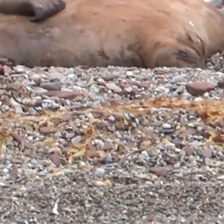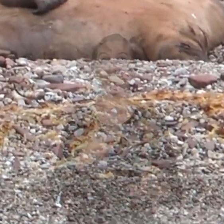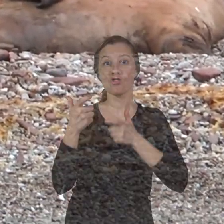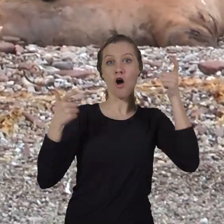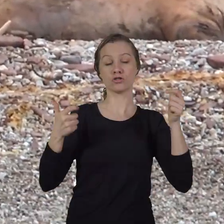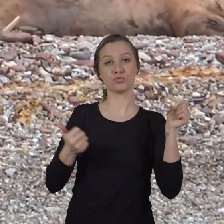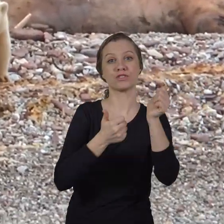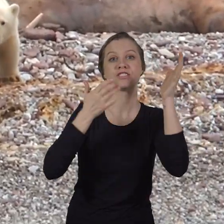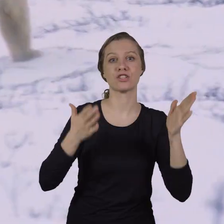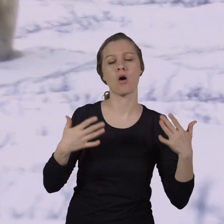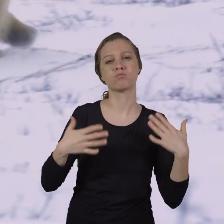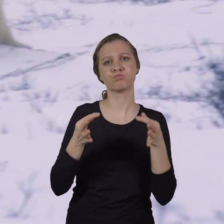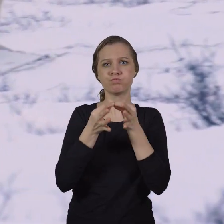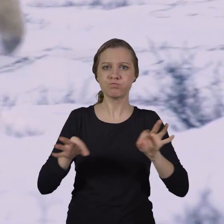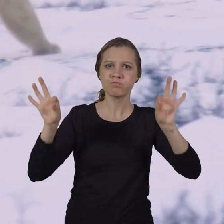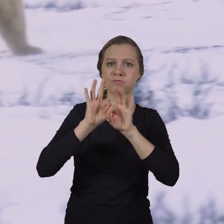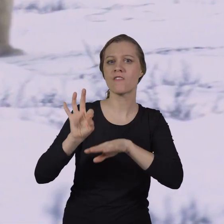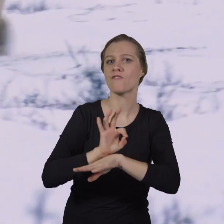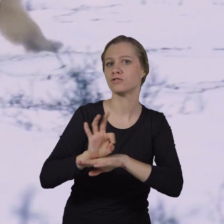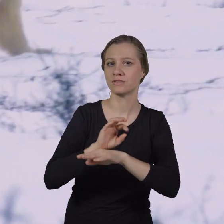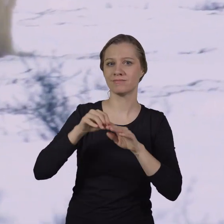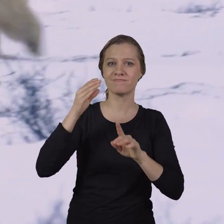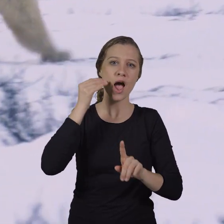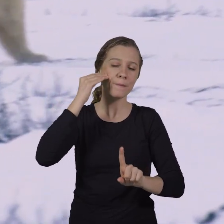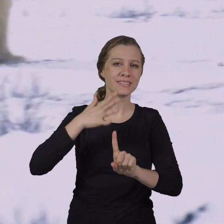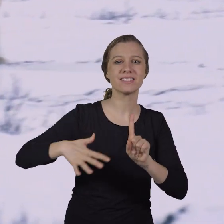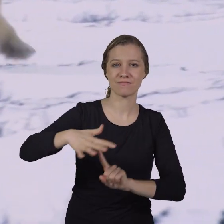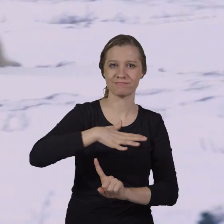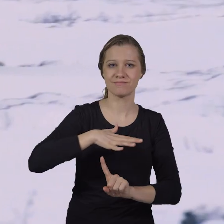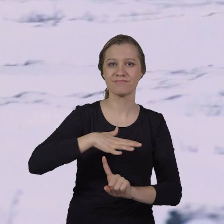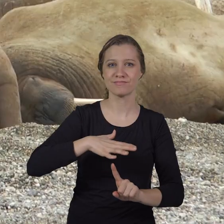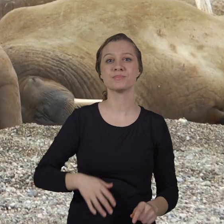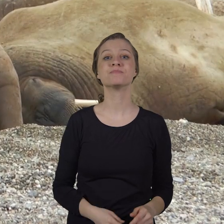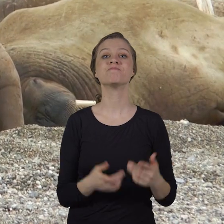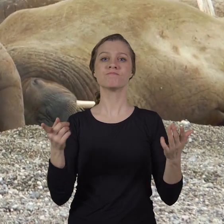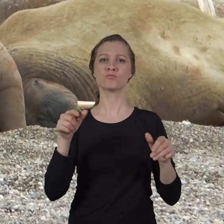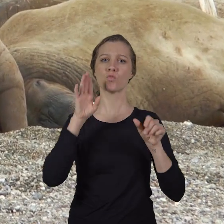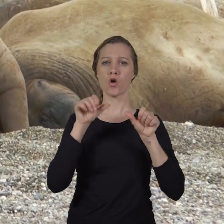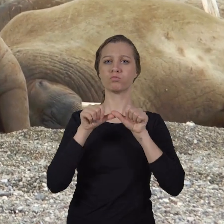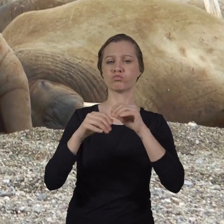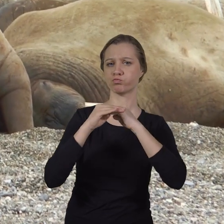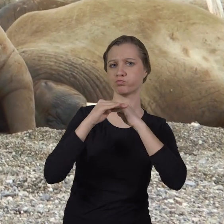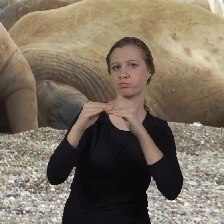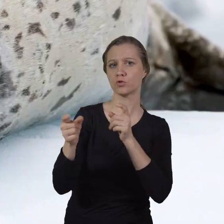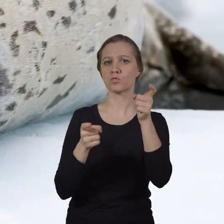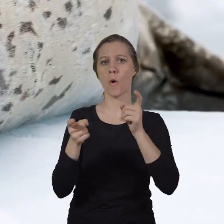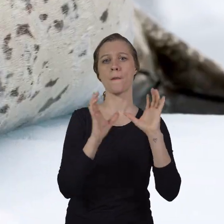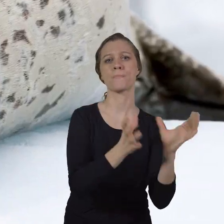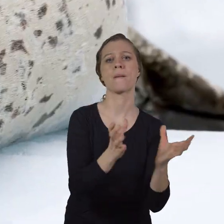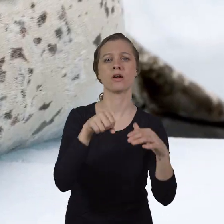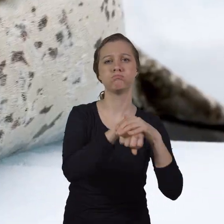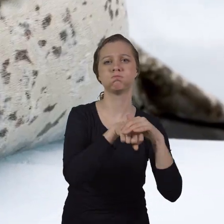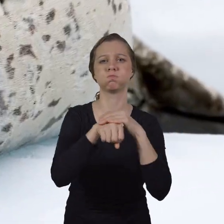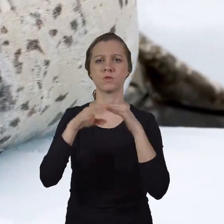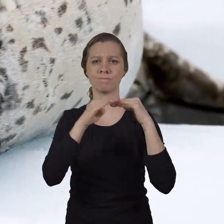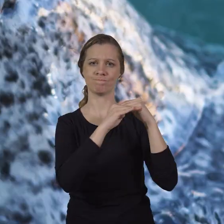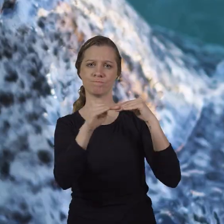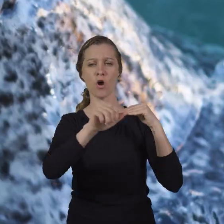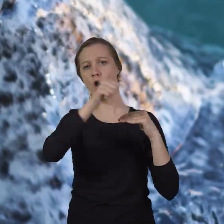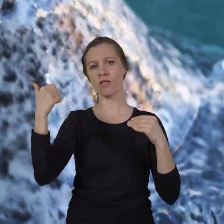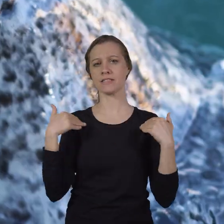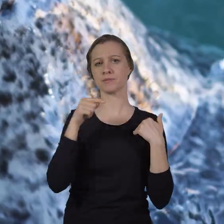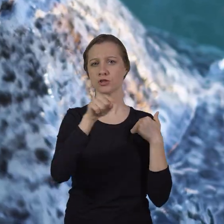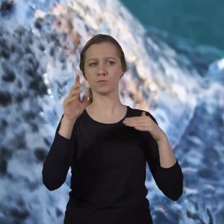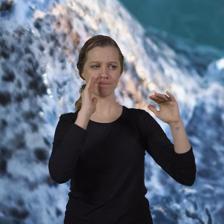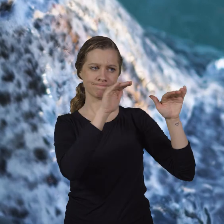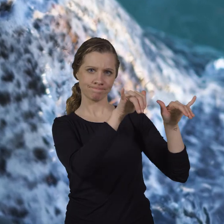predators serve an essential function in their habitat. In addition, they regulate and control the population of other species.